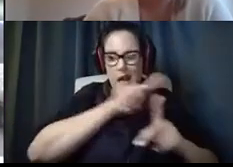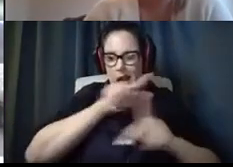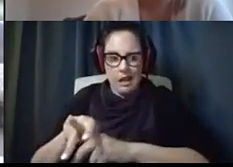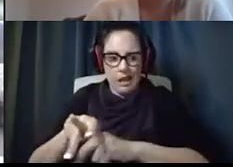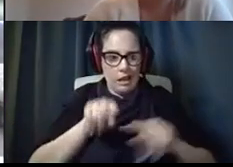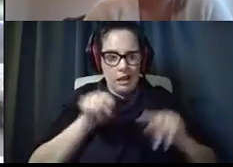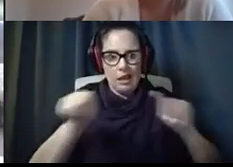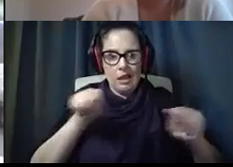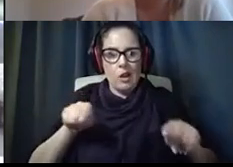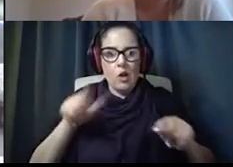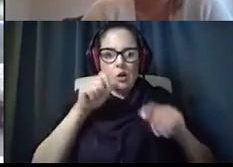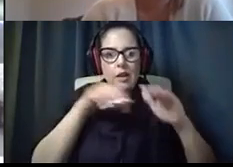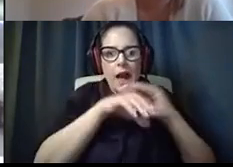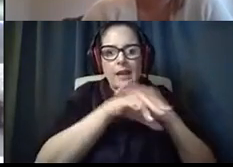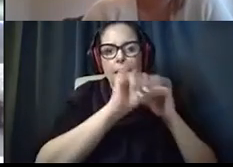specifically accessing that.